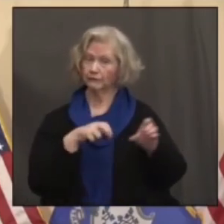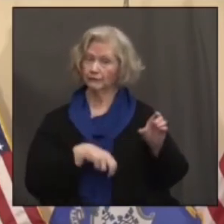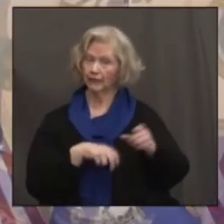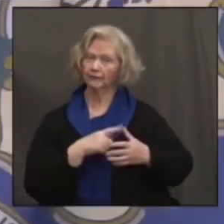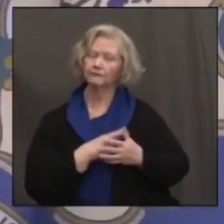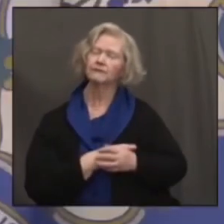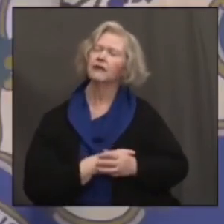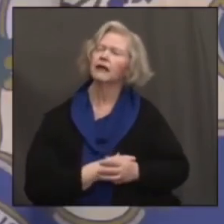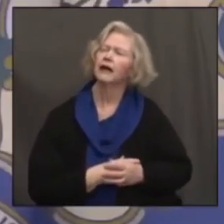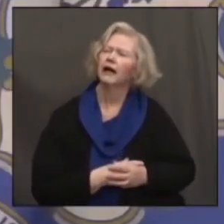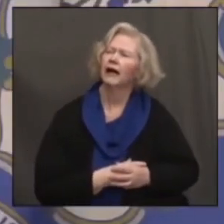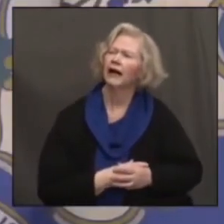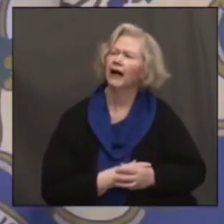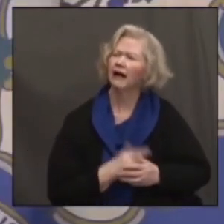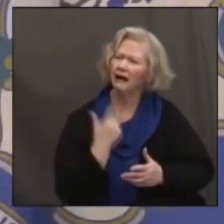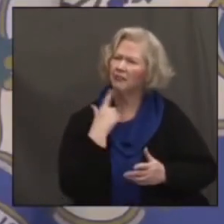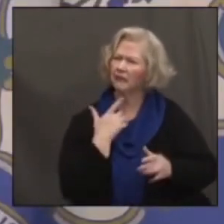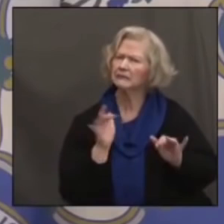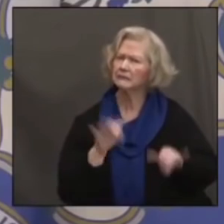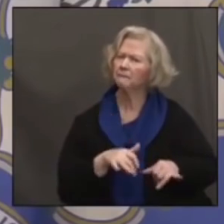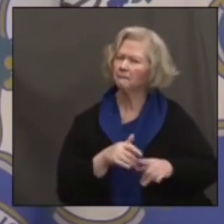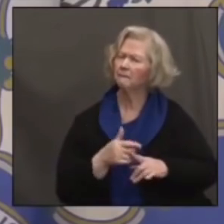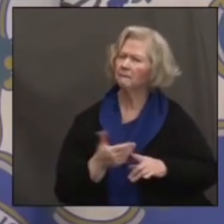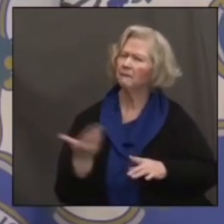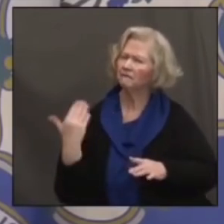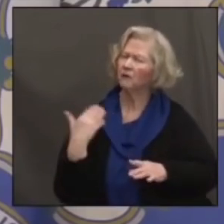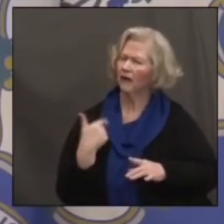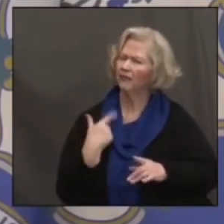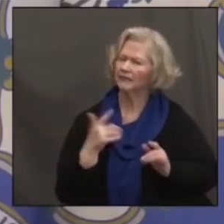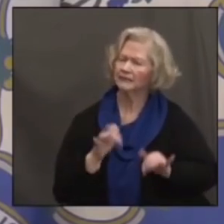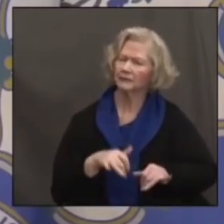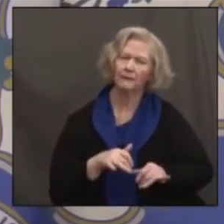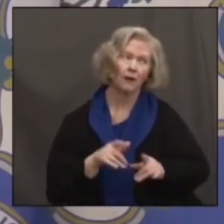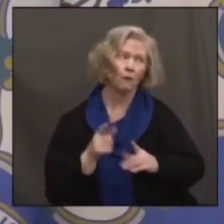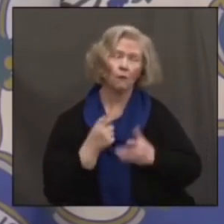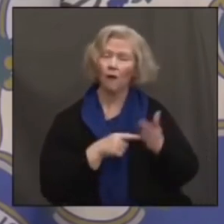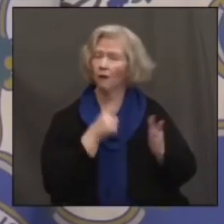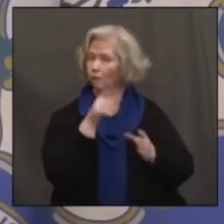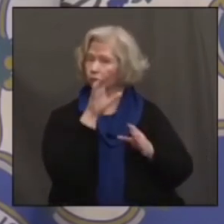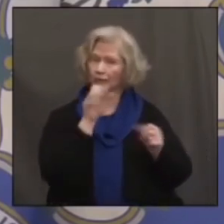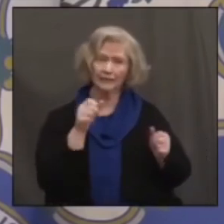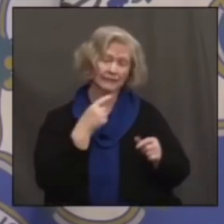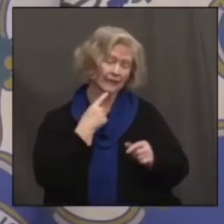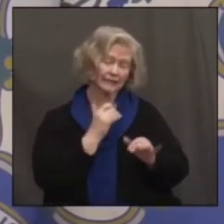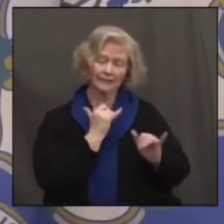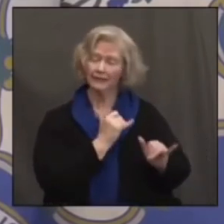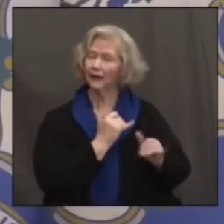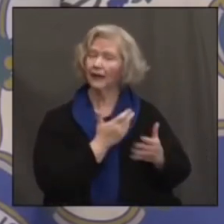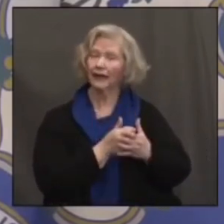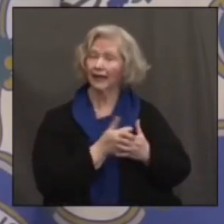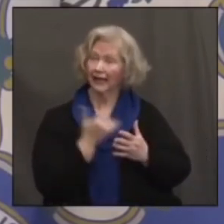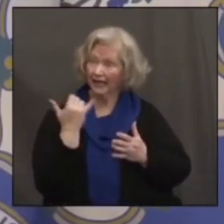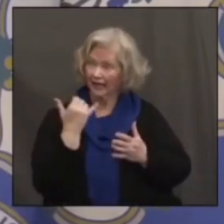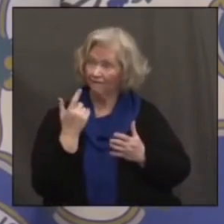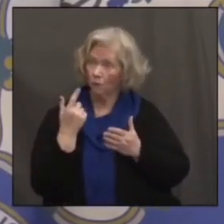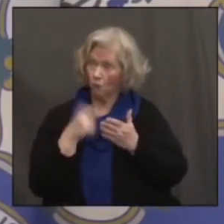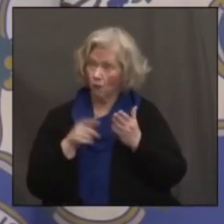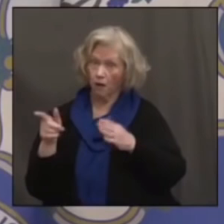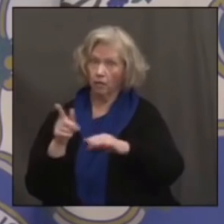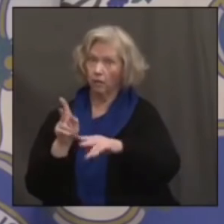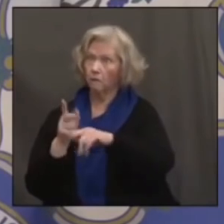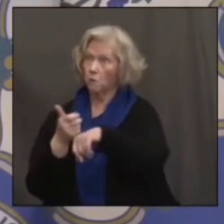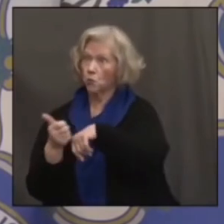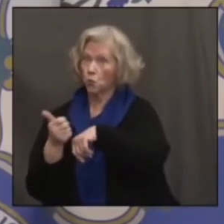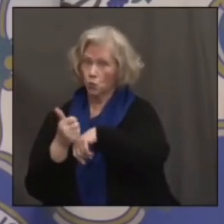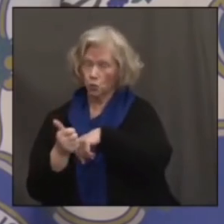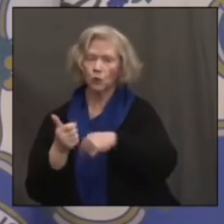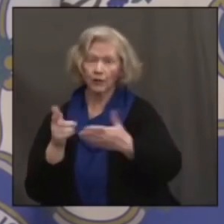I think it's the same as I said before, John. And I think, as the president said, accurately, if the accusations are true, people are